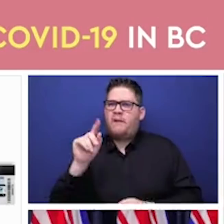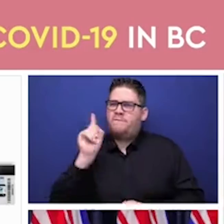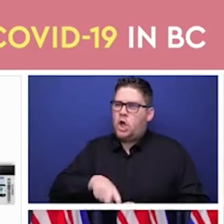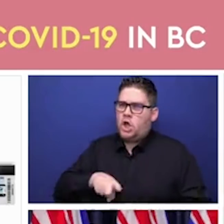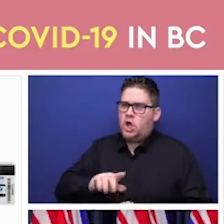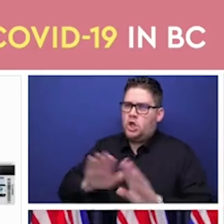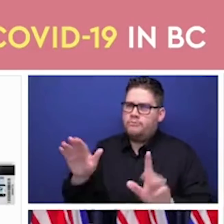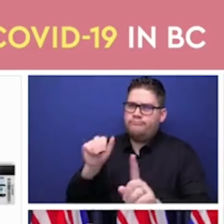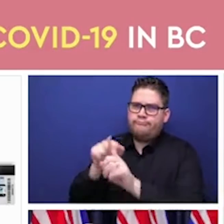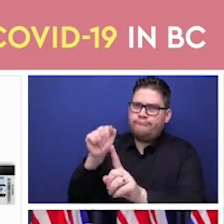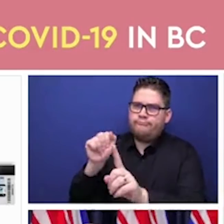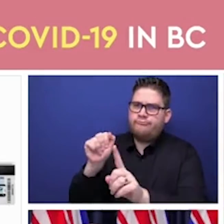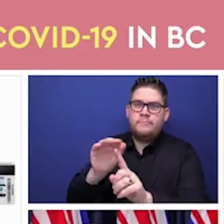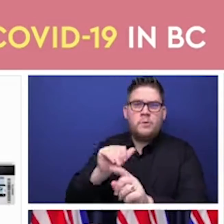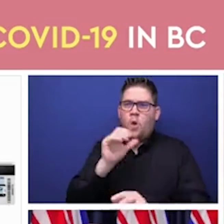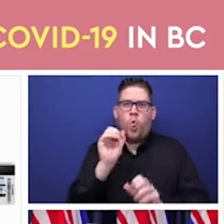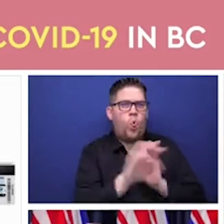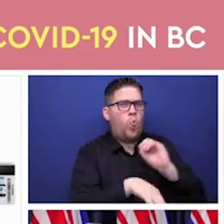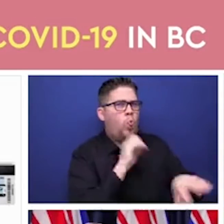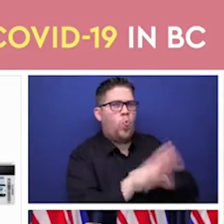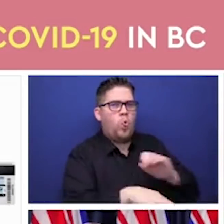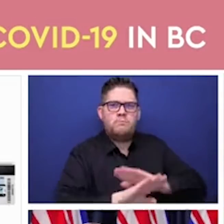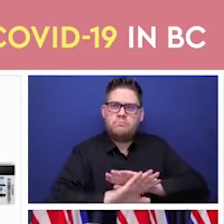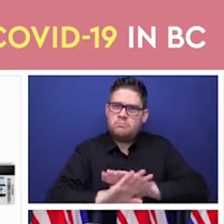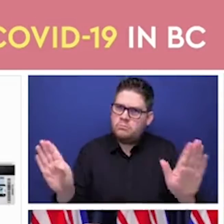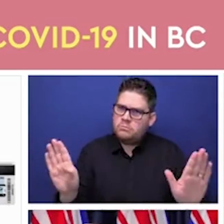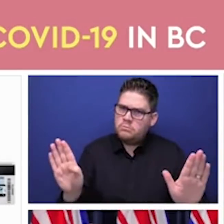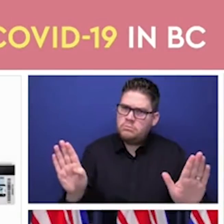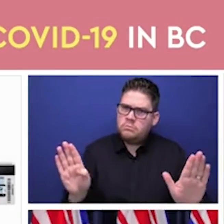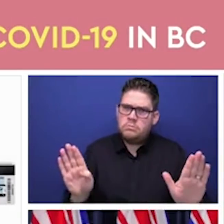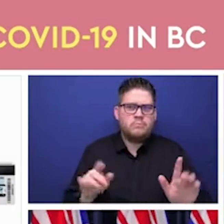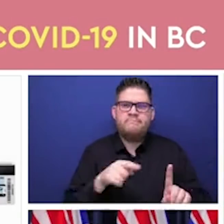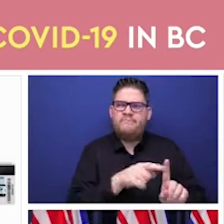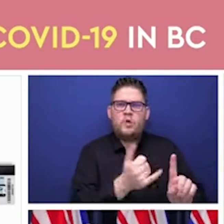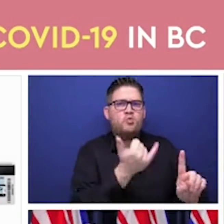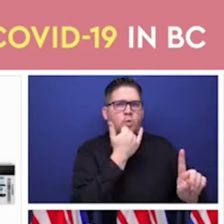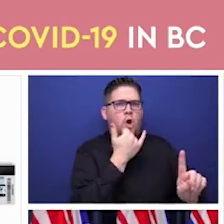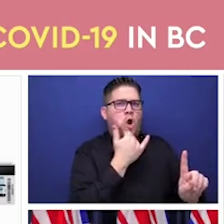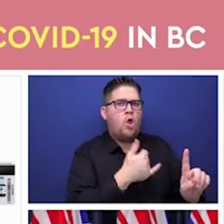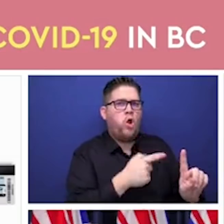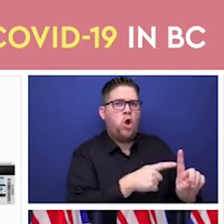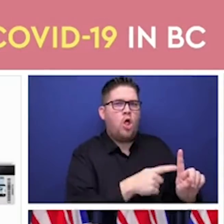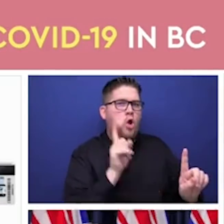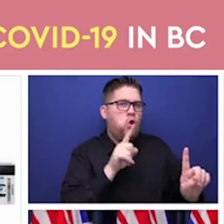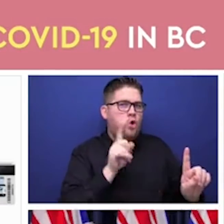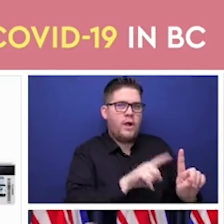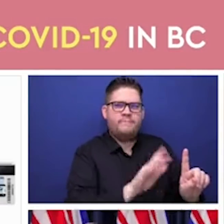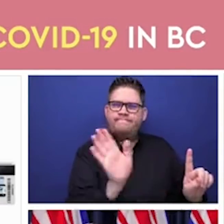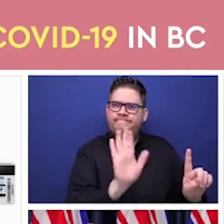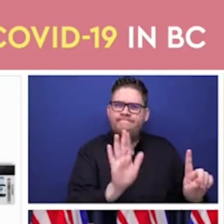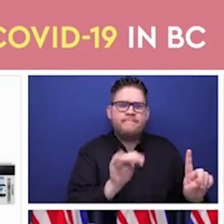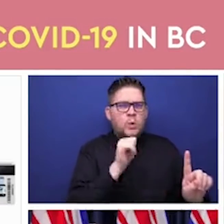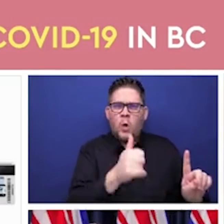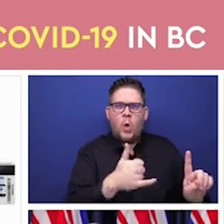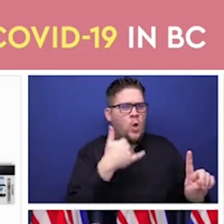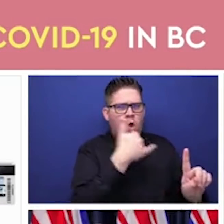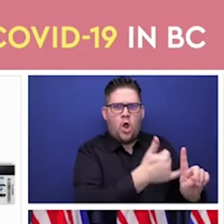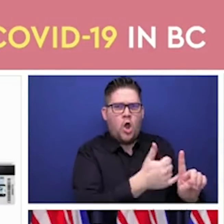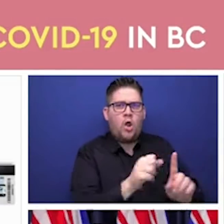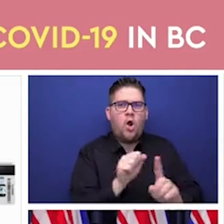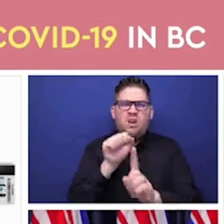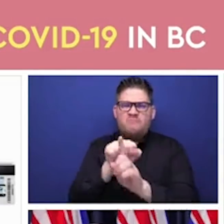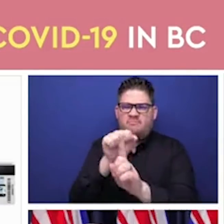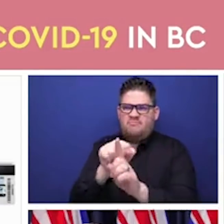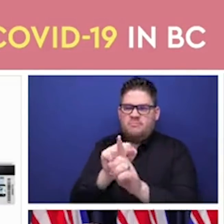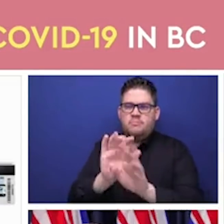On the next slide, this is just a bit of information for our public about what can they expect the information they will need. They will need